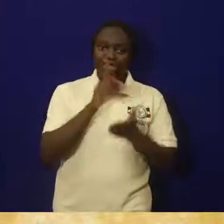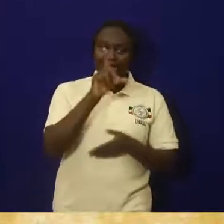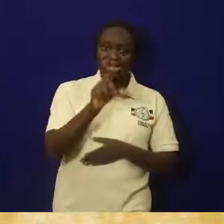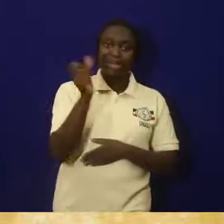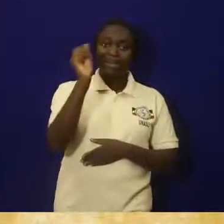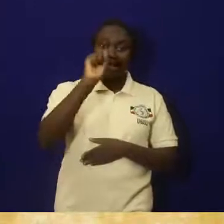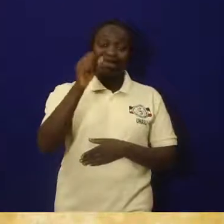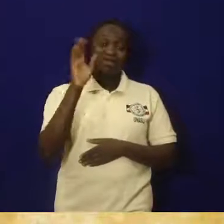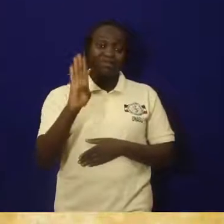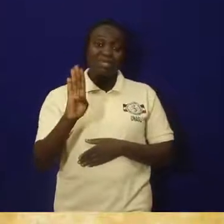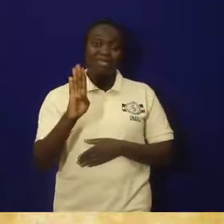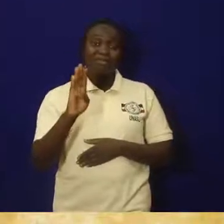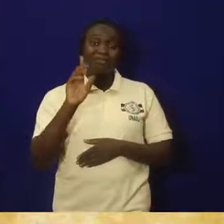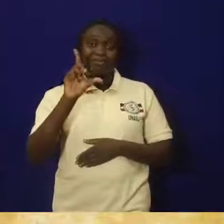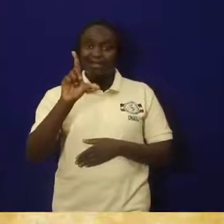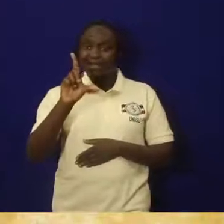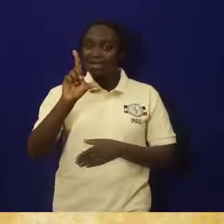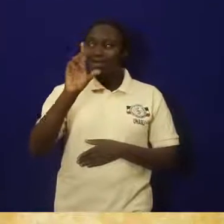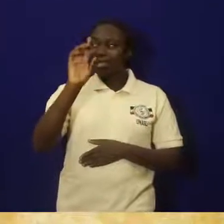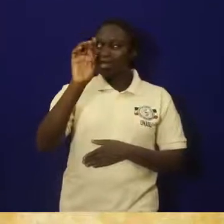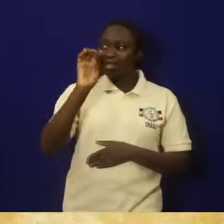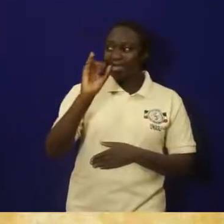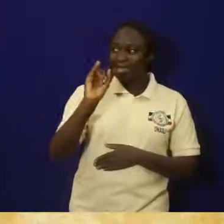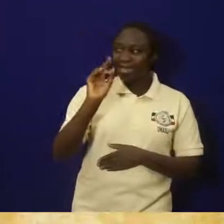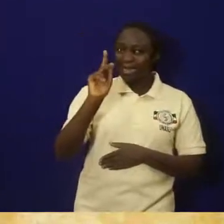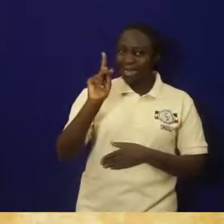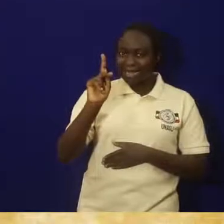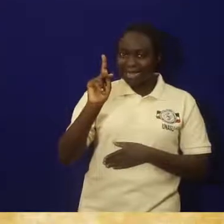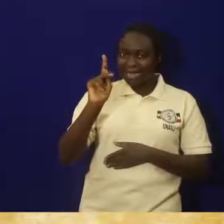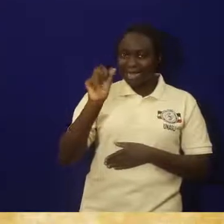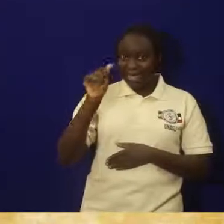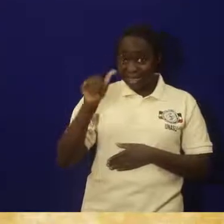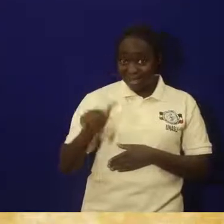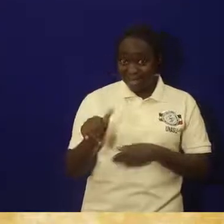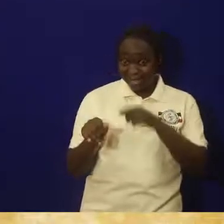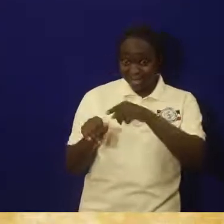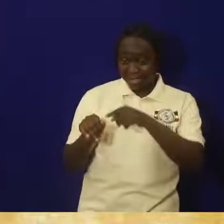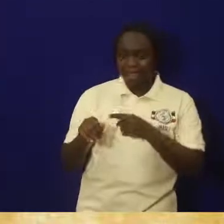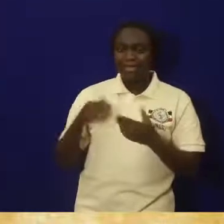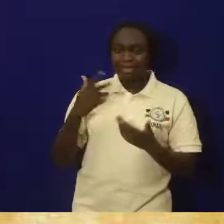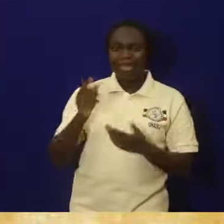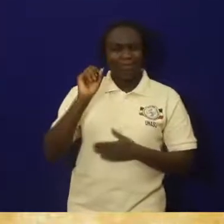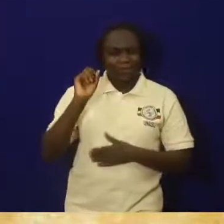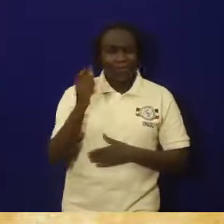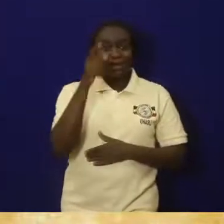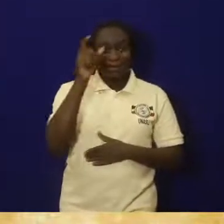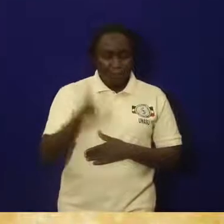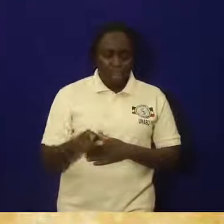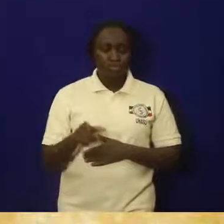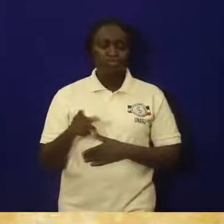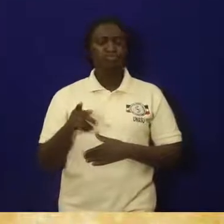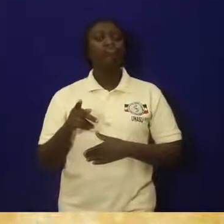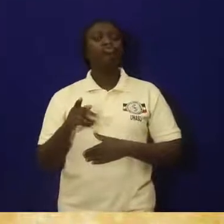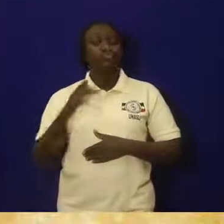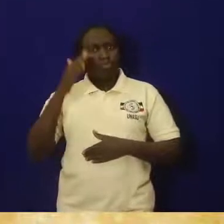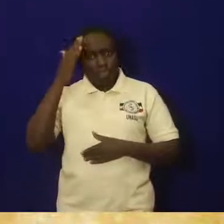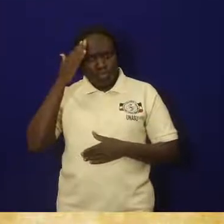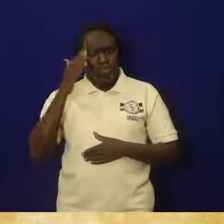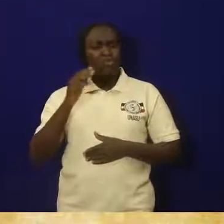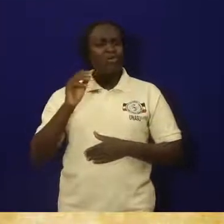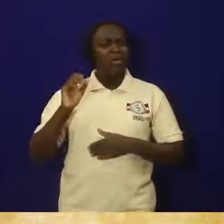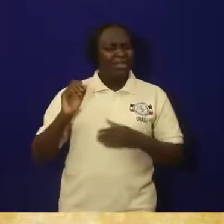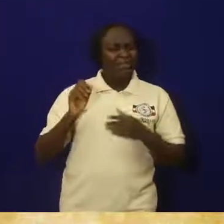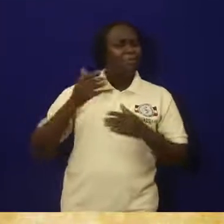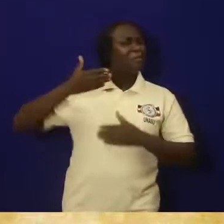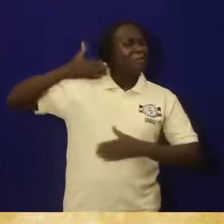L.S.P. Leake. And that scientist discovered the oldest skull known to